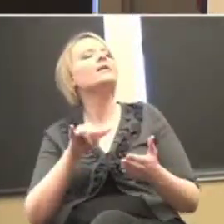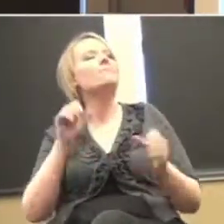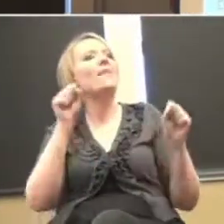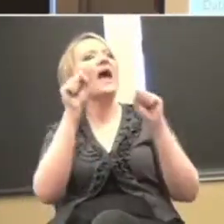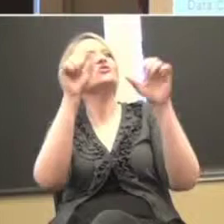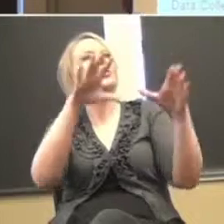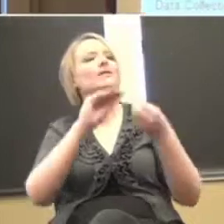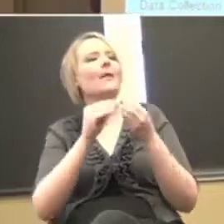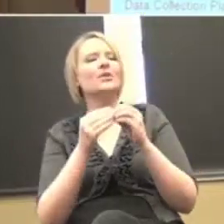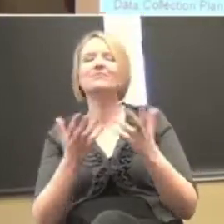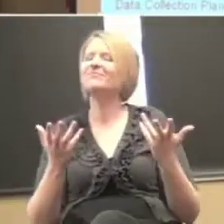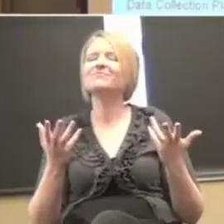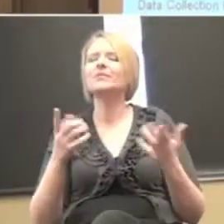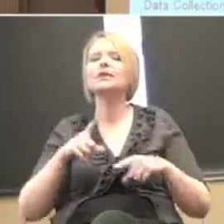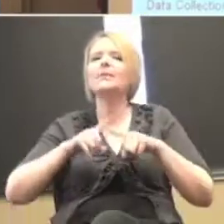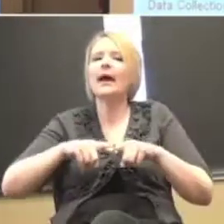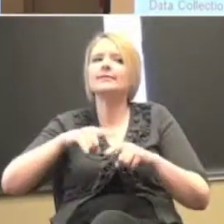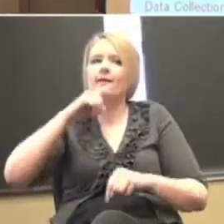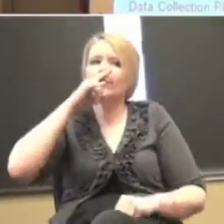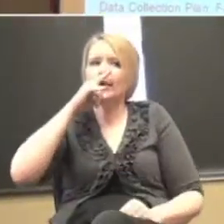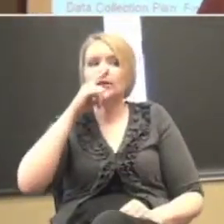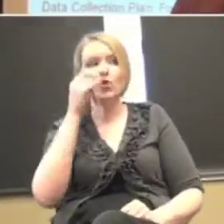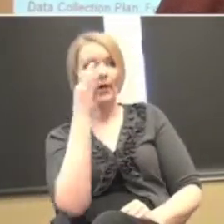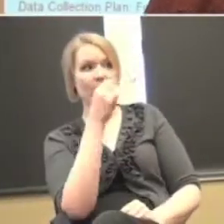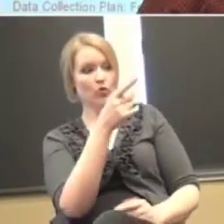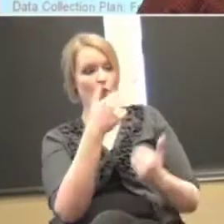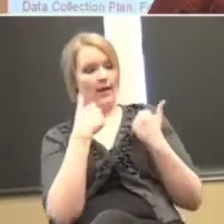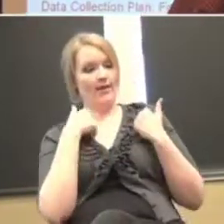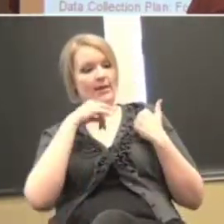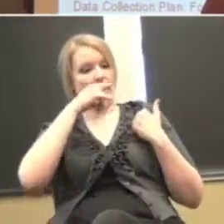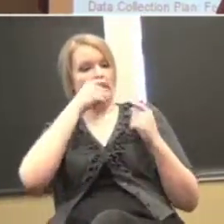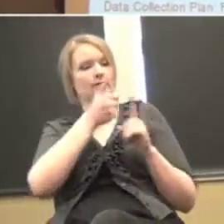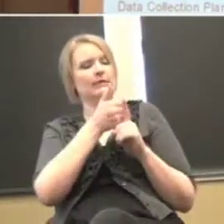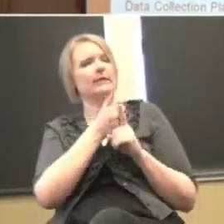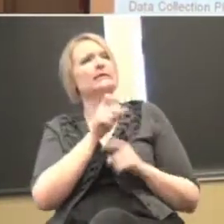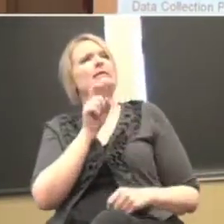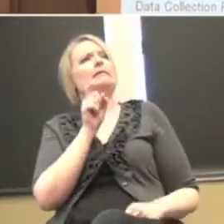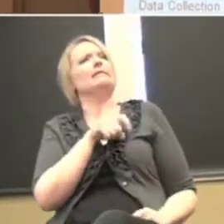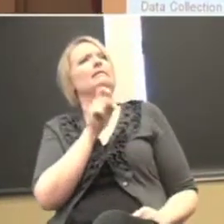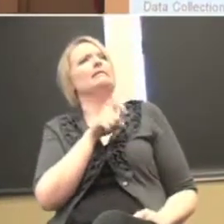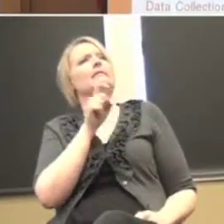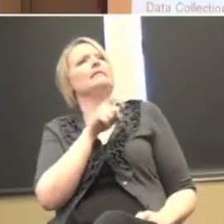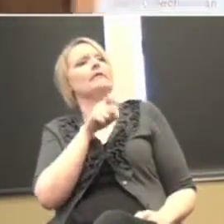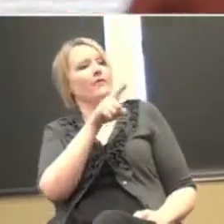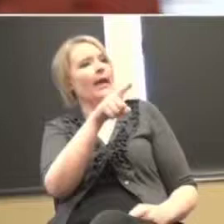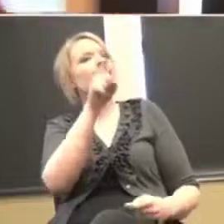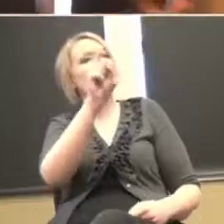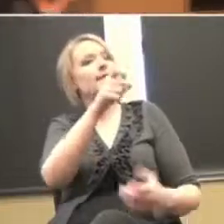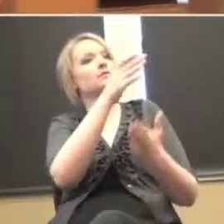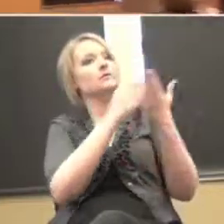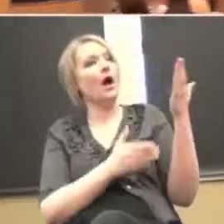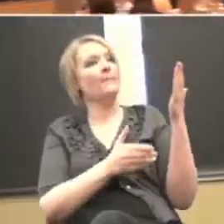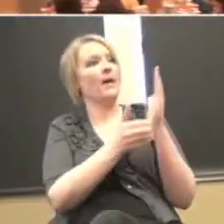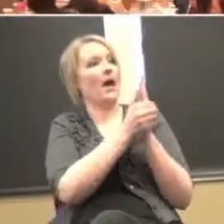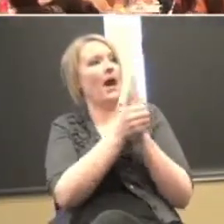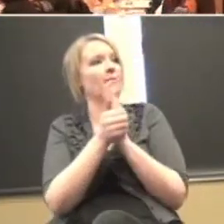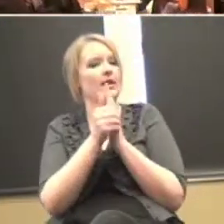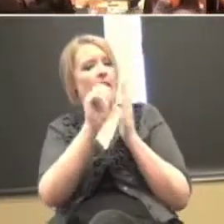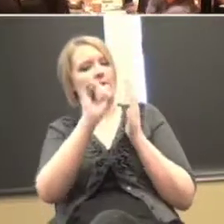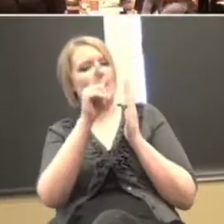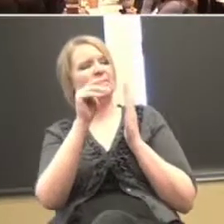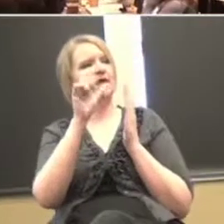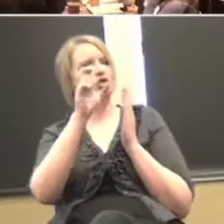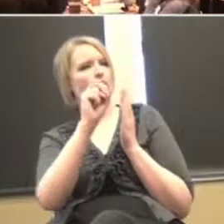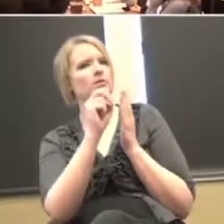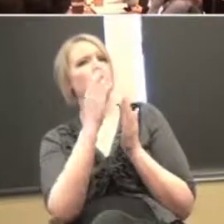It's because it depends on the kid. So if you have a really needy kid and they really need some accommodations some days but they have